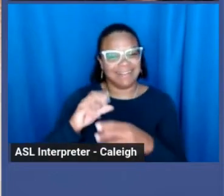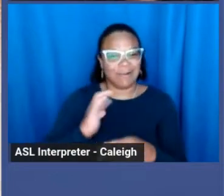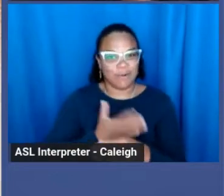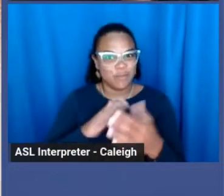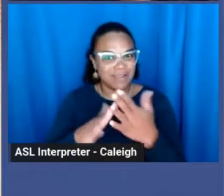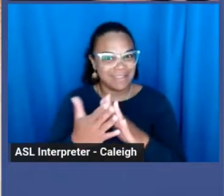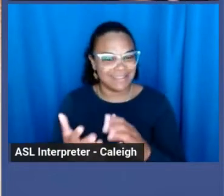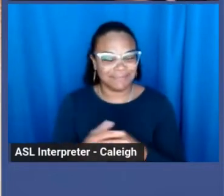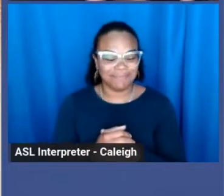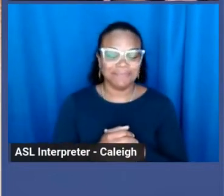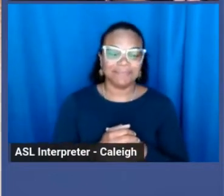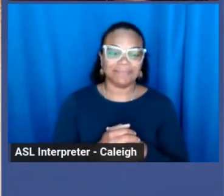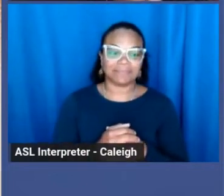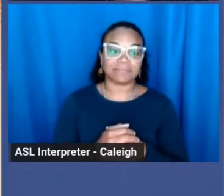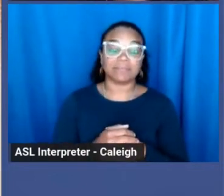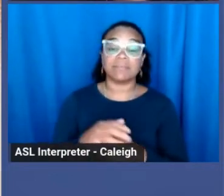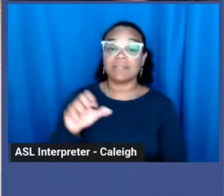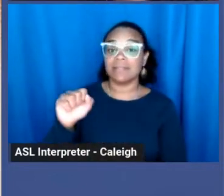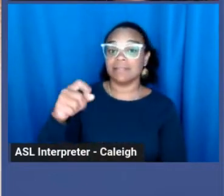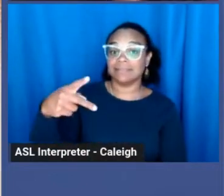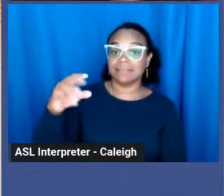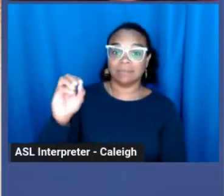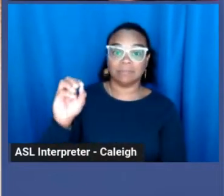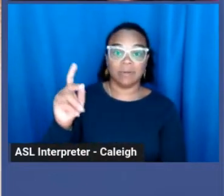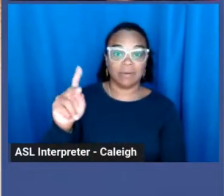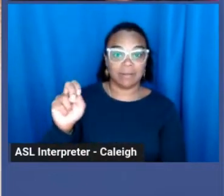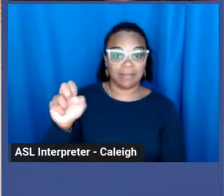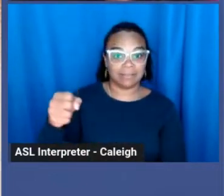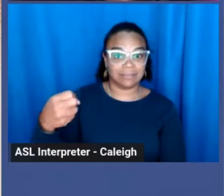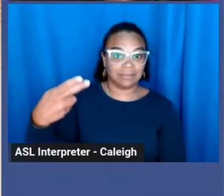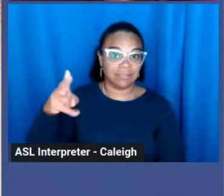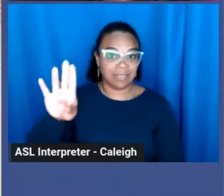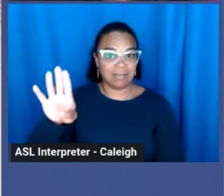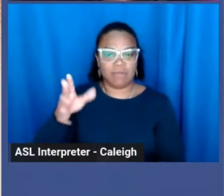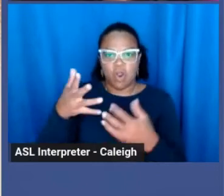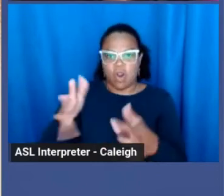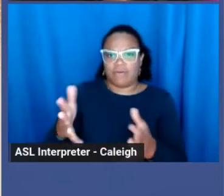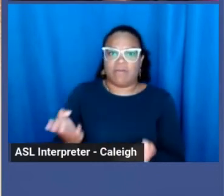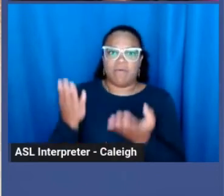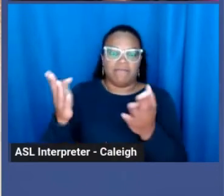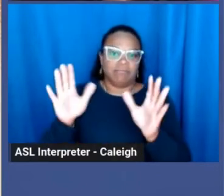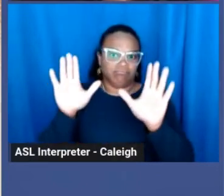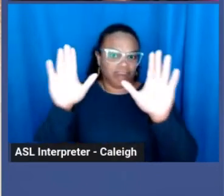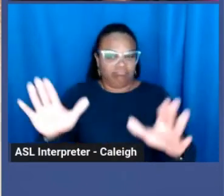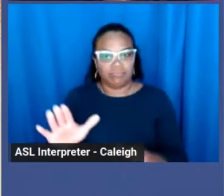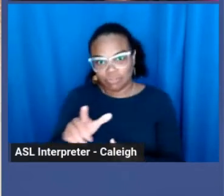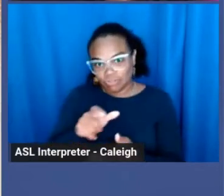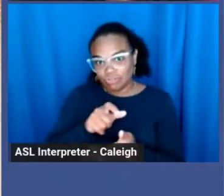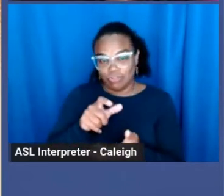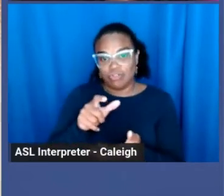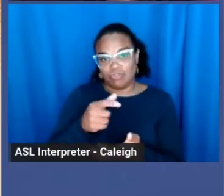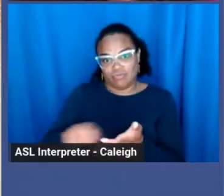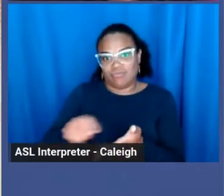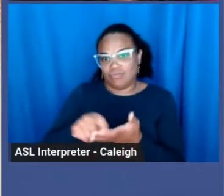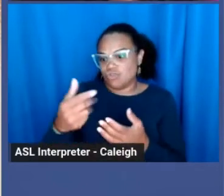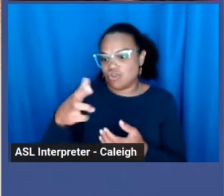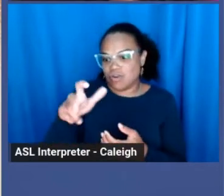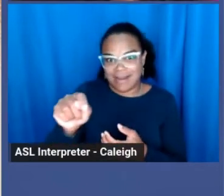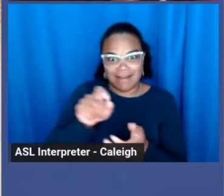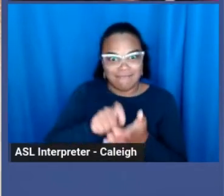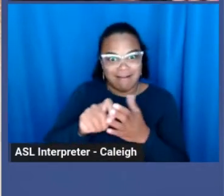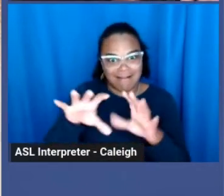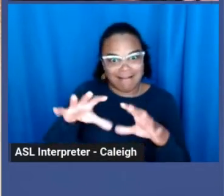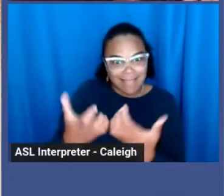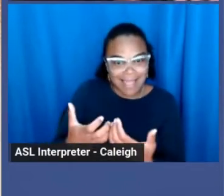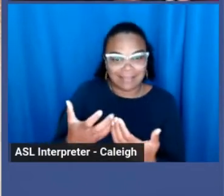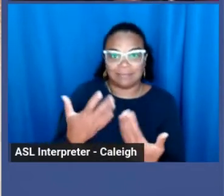And through Spokes Hub, there was already a really great grant writing 101 I encourage everyone to check out.